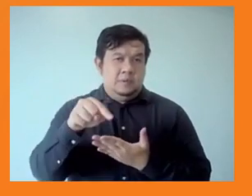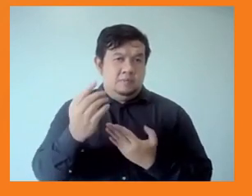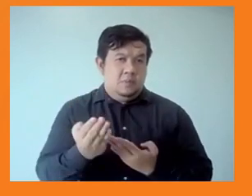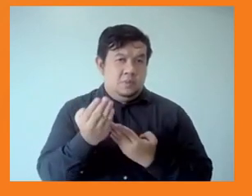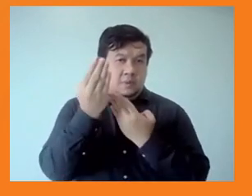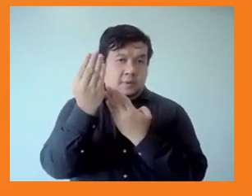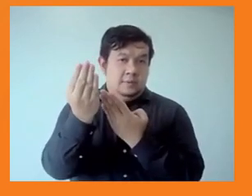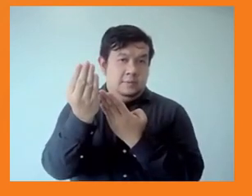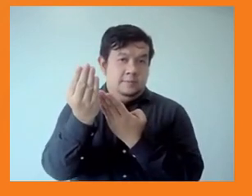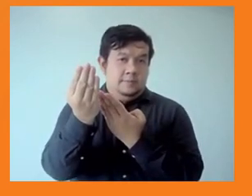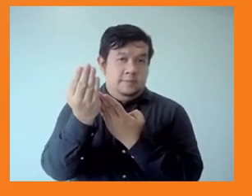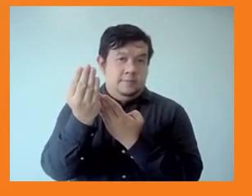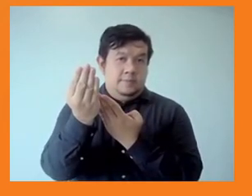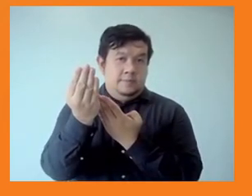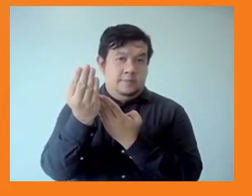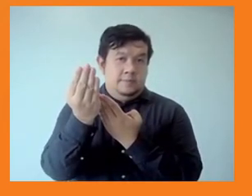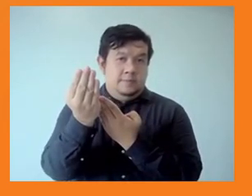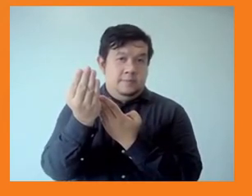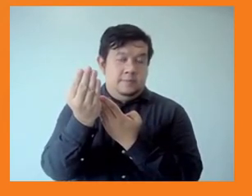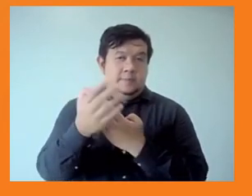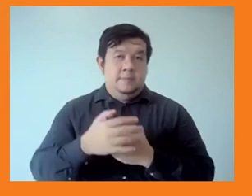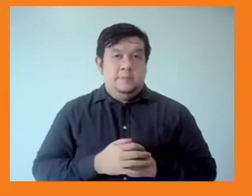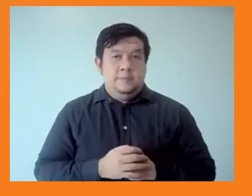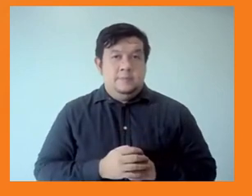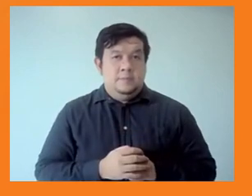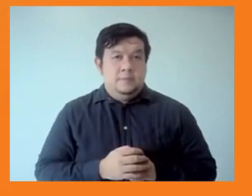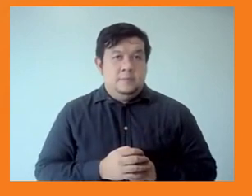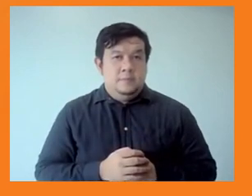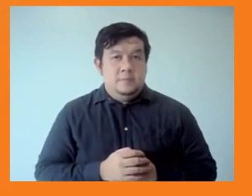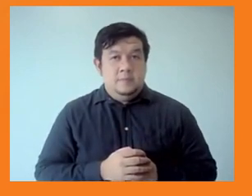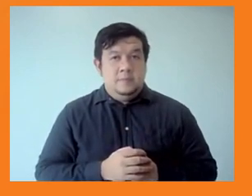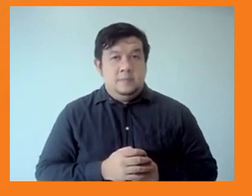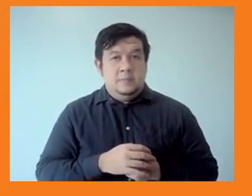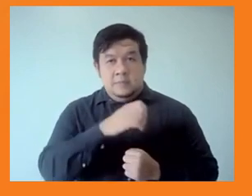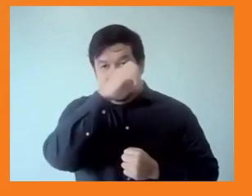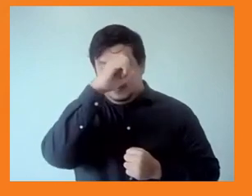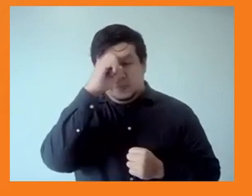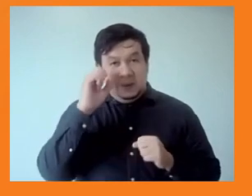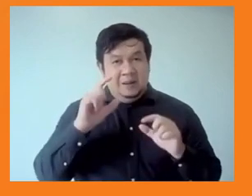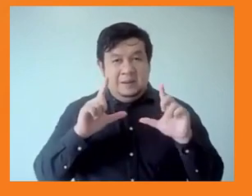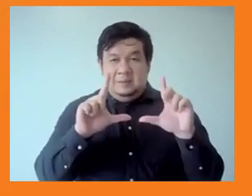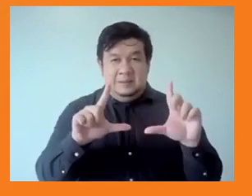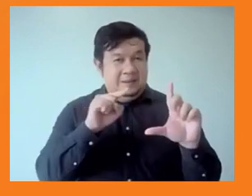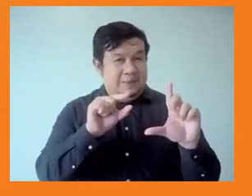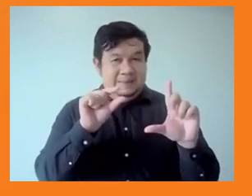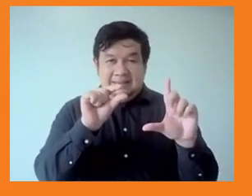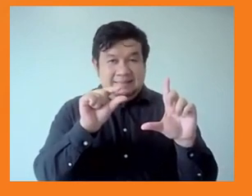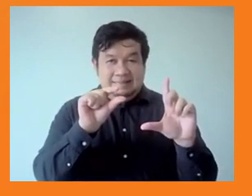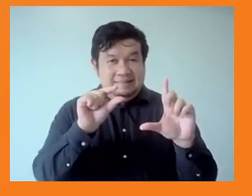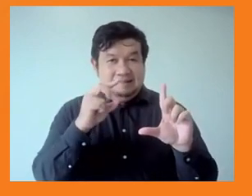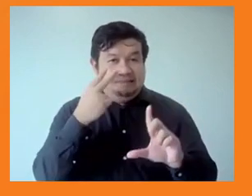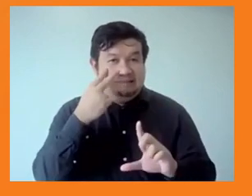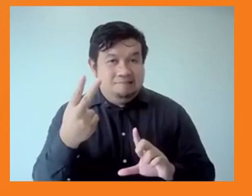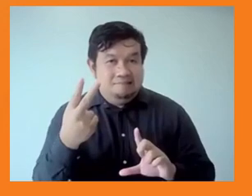I can't see the slide very well for some reason, it's a bit, but I can still read it. The recommendations